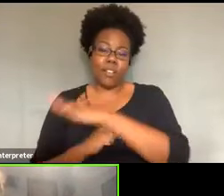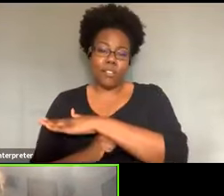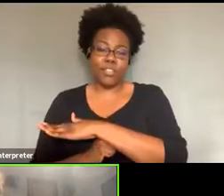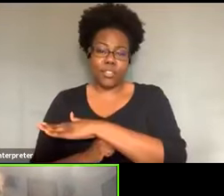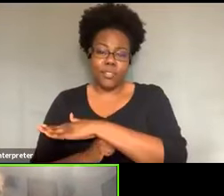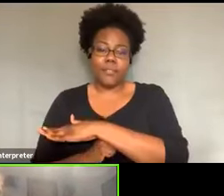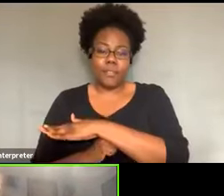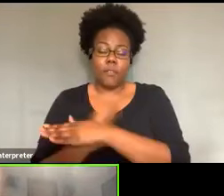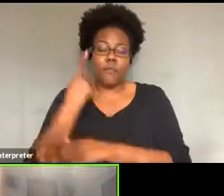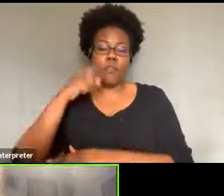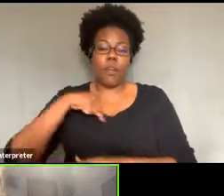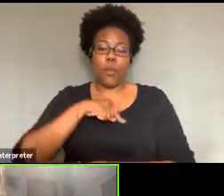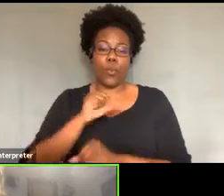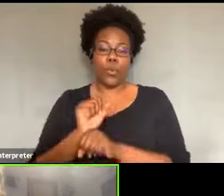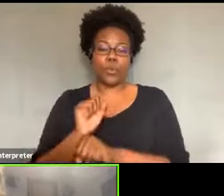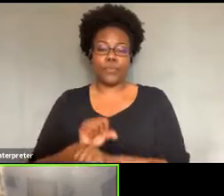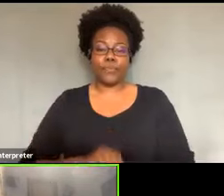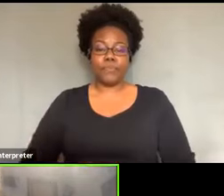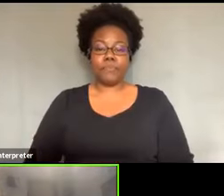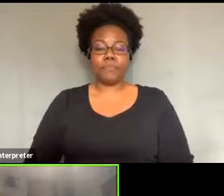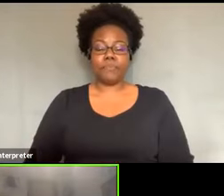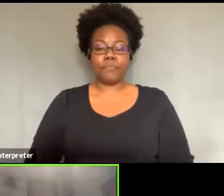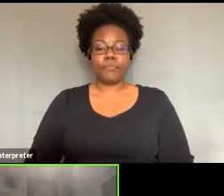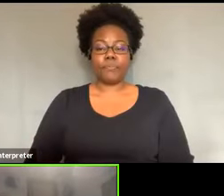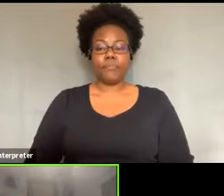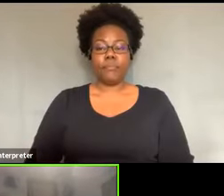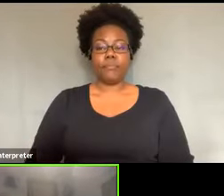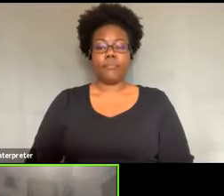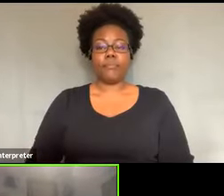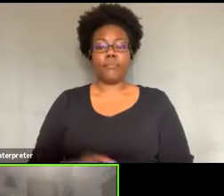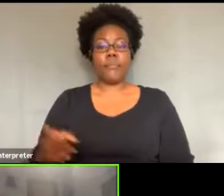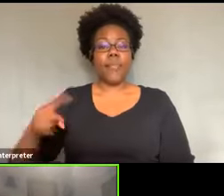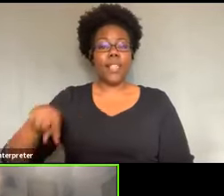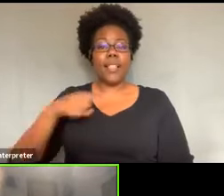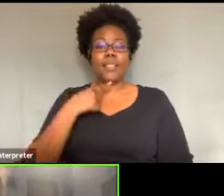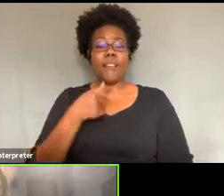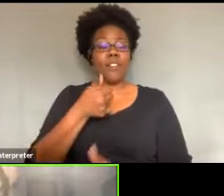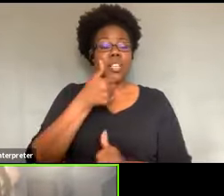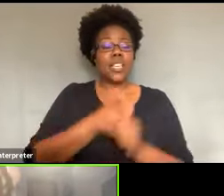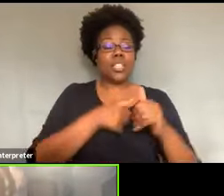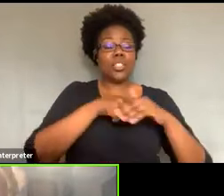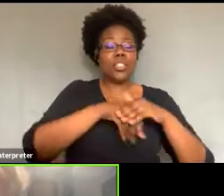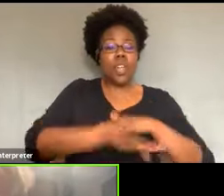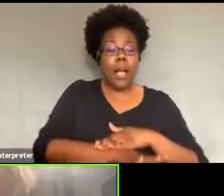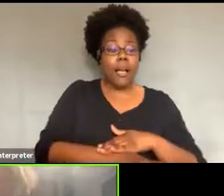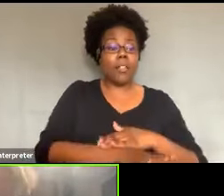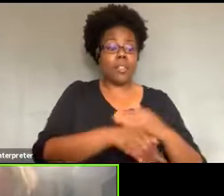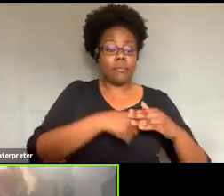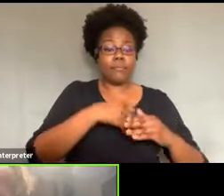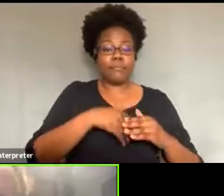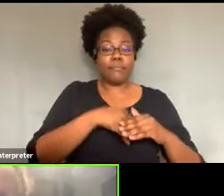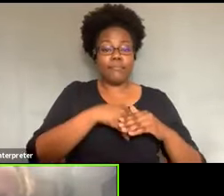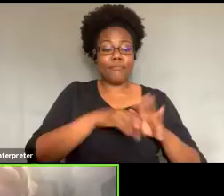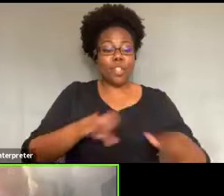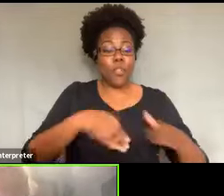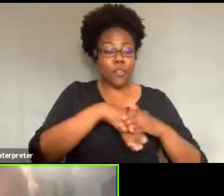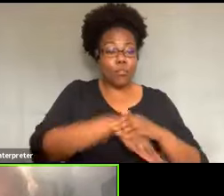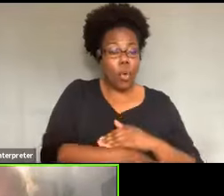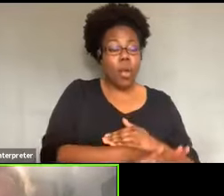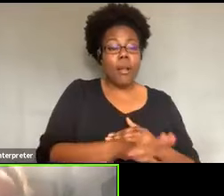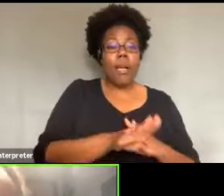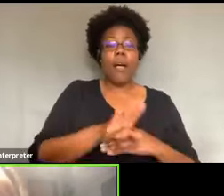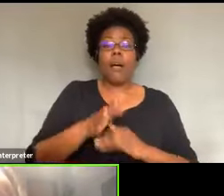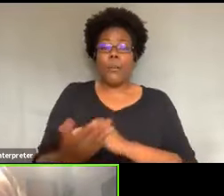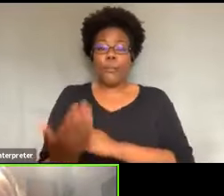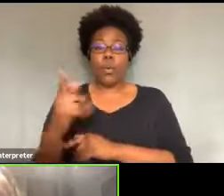say, um, for each child that's born a morning star rises and sings to the universe who we are.